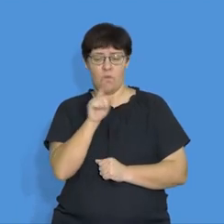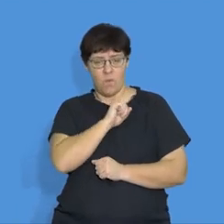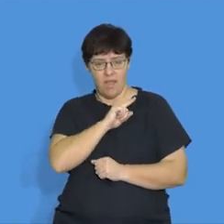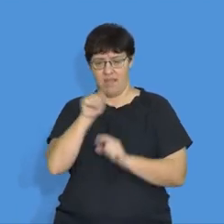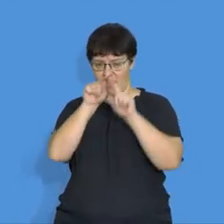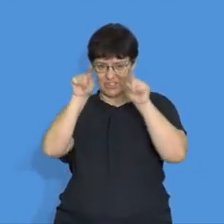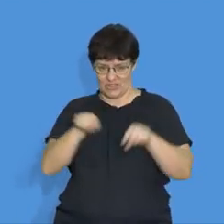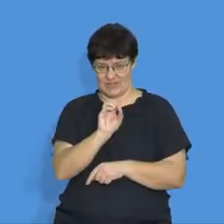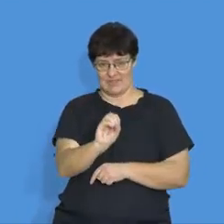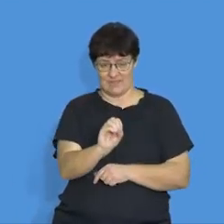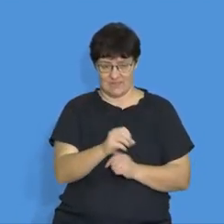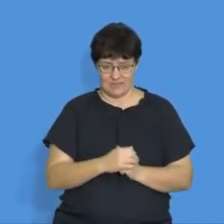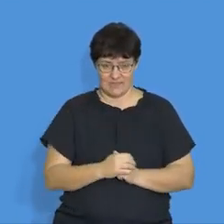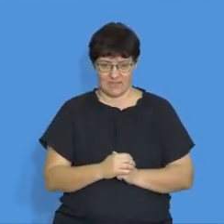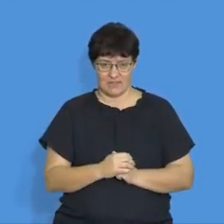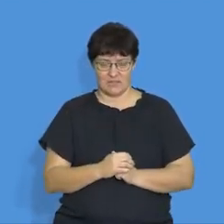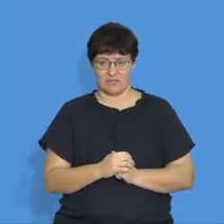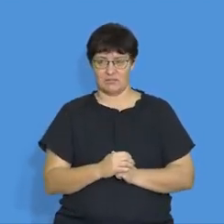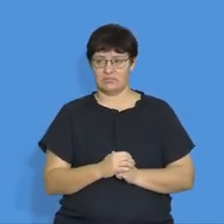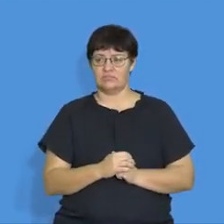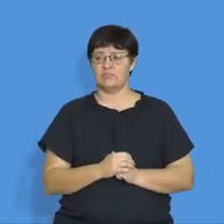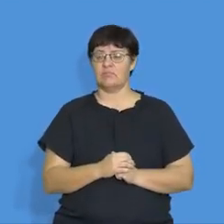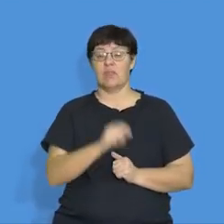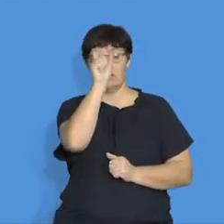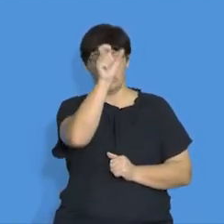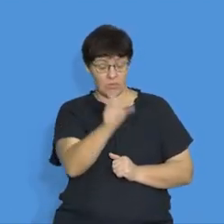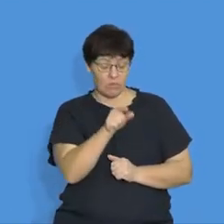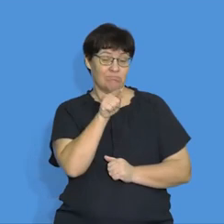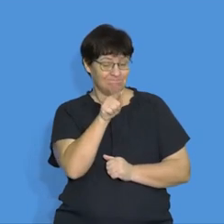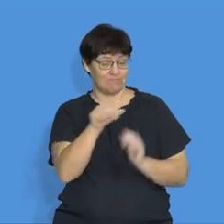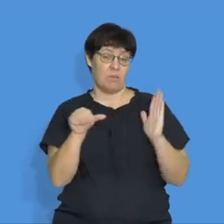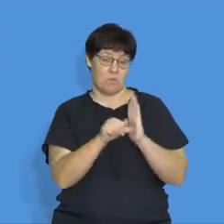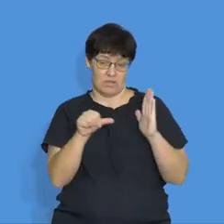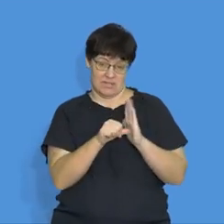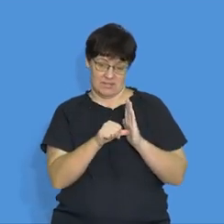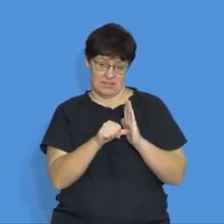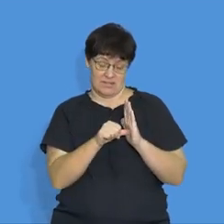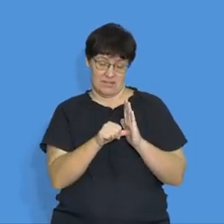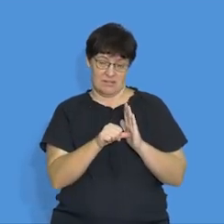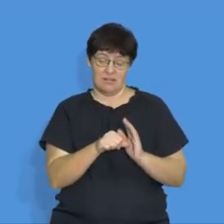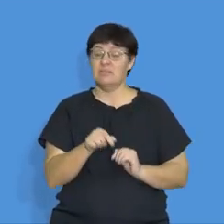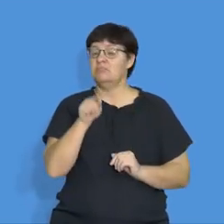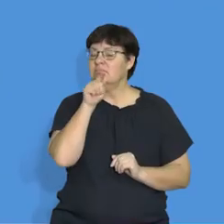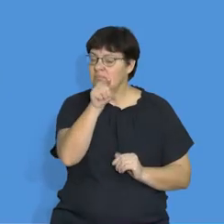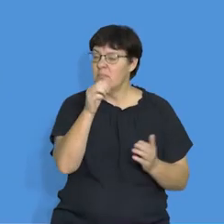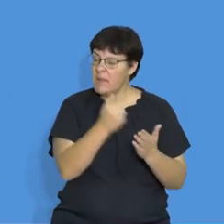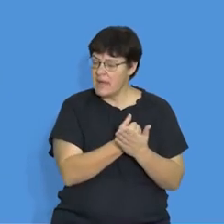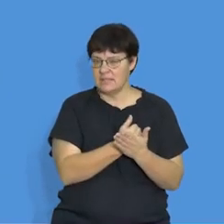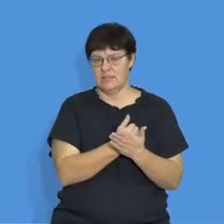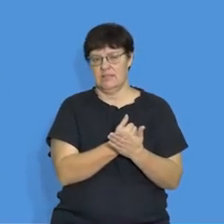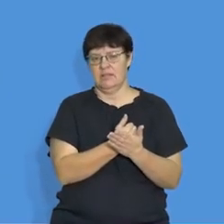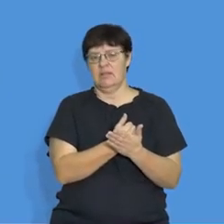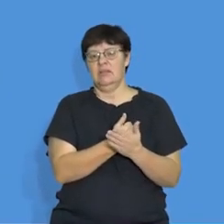is concerned. Right. So terminology, very, very important. This is another part that we also have to, you know,